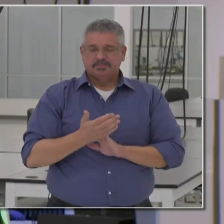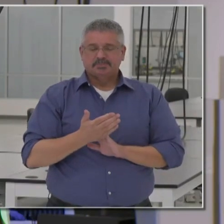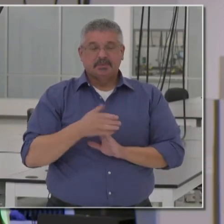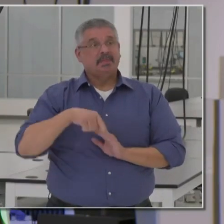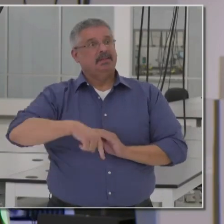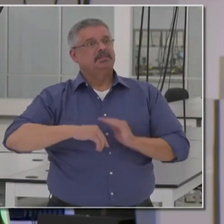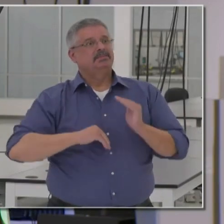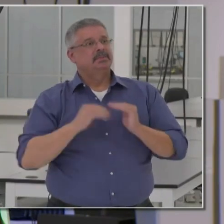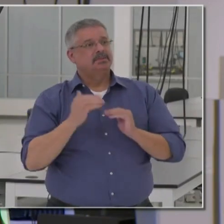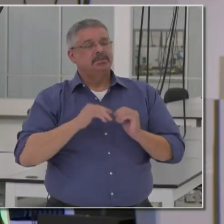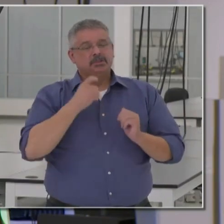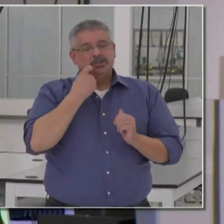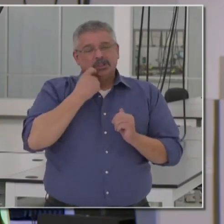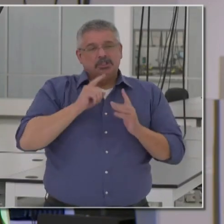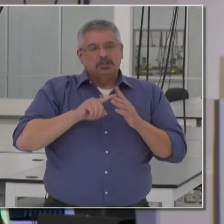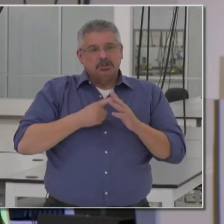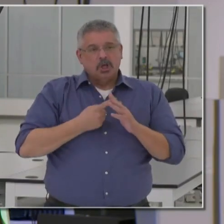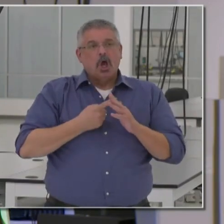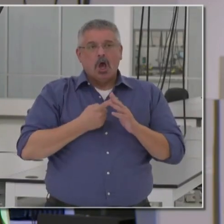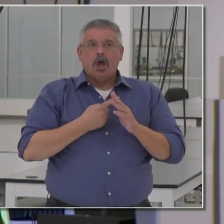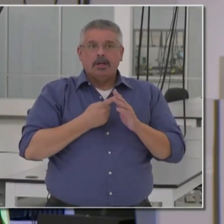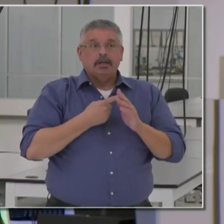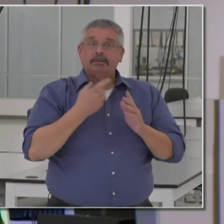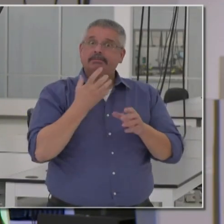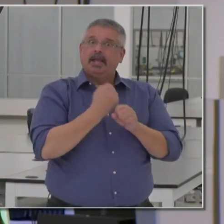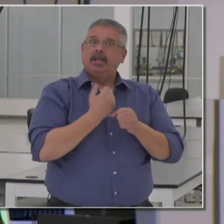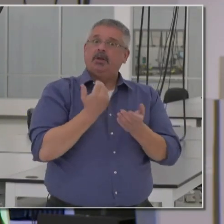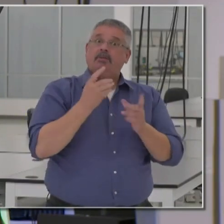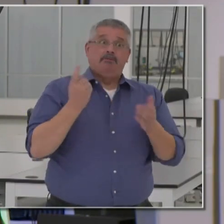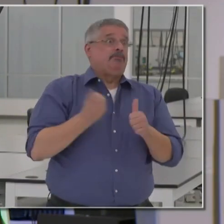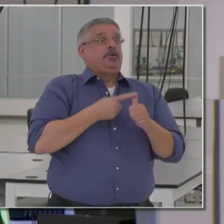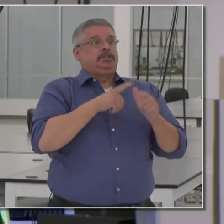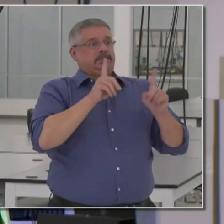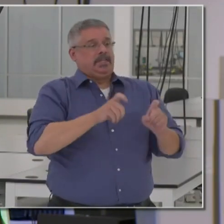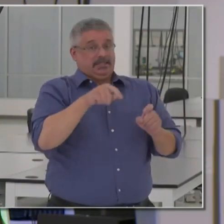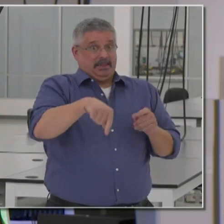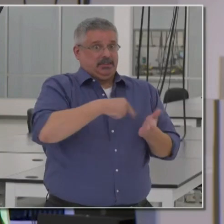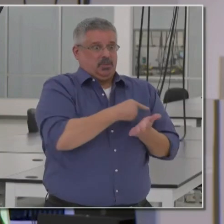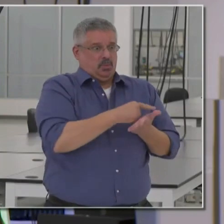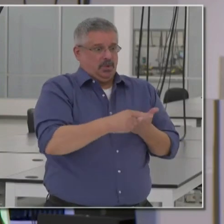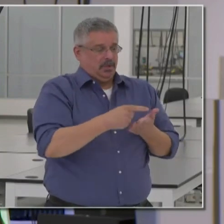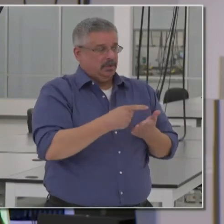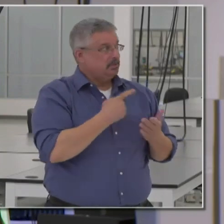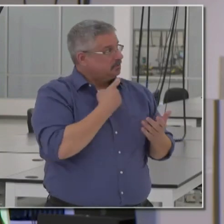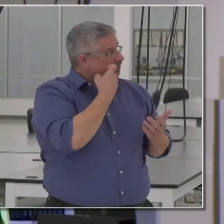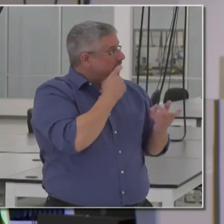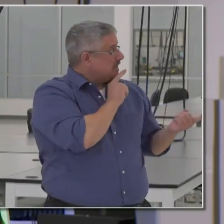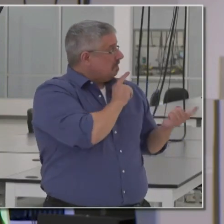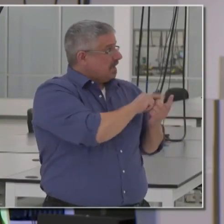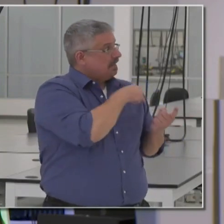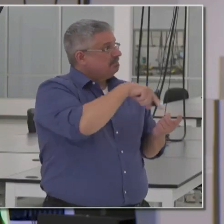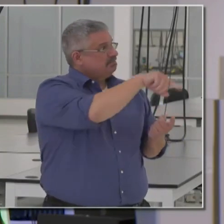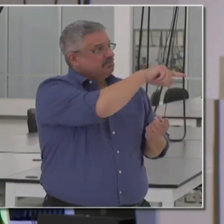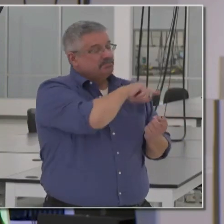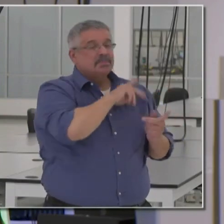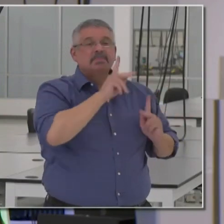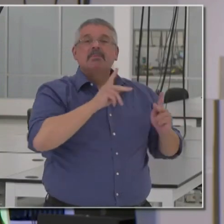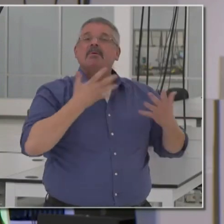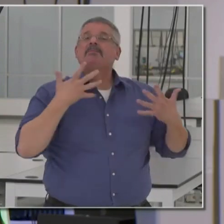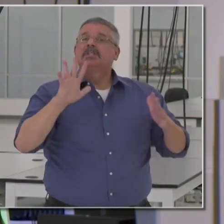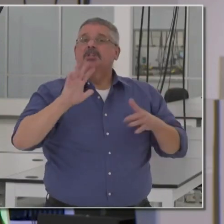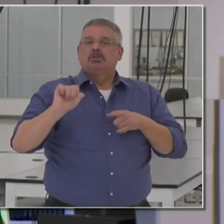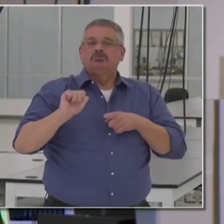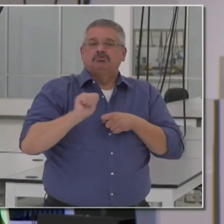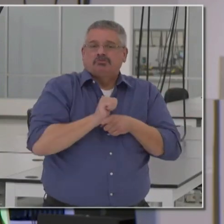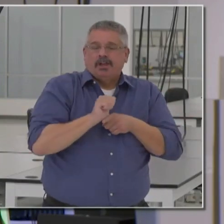facility. In fact, they just started taking their first samples this week. We just met with a cohort of individuals that are finishing their